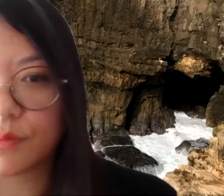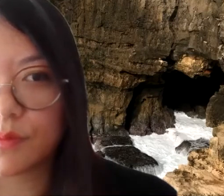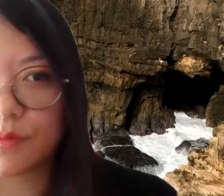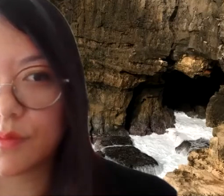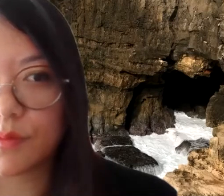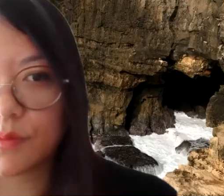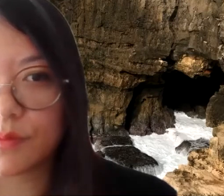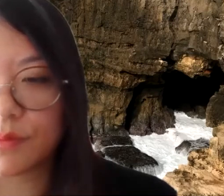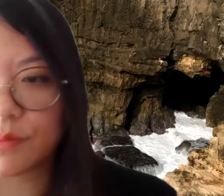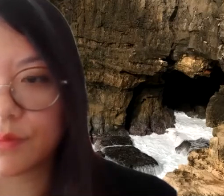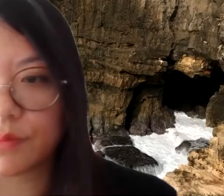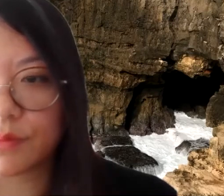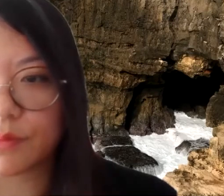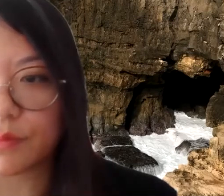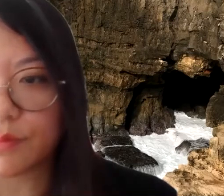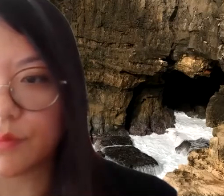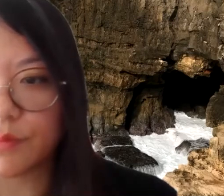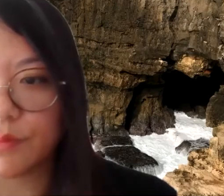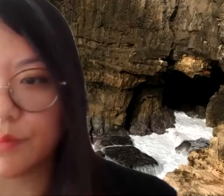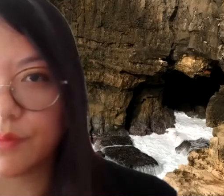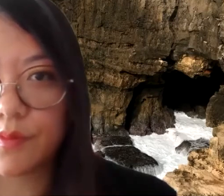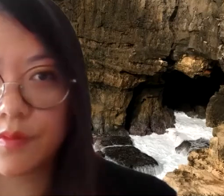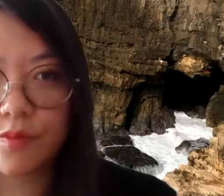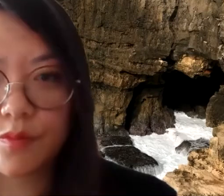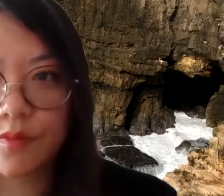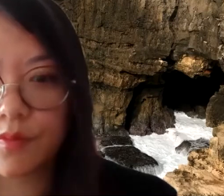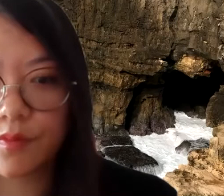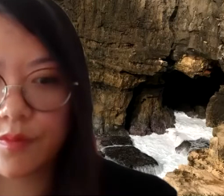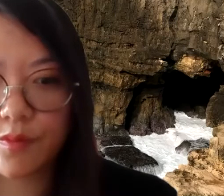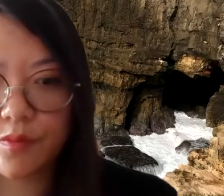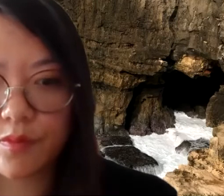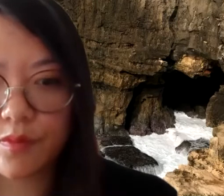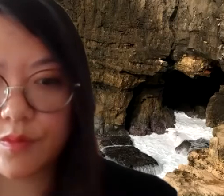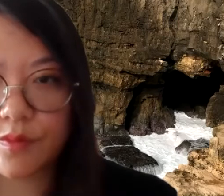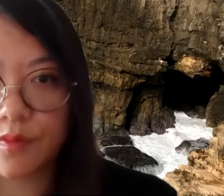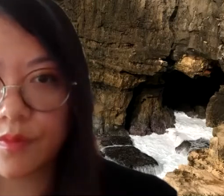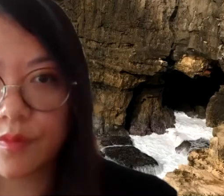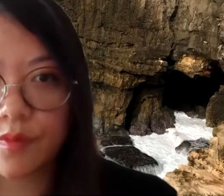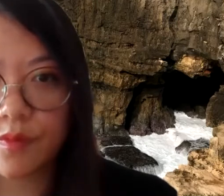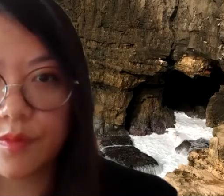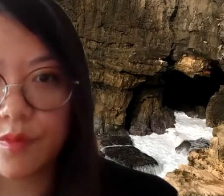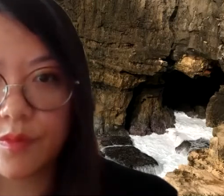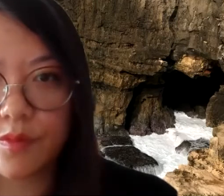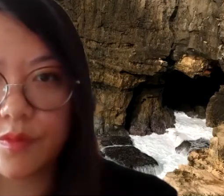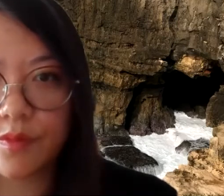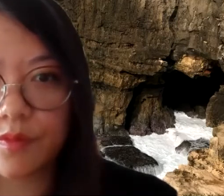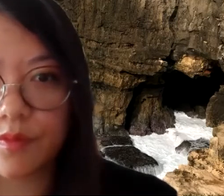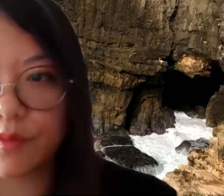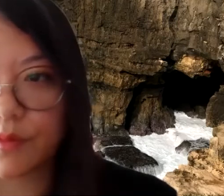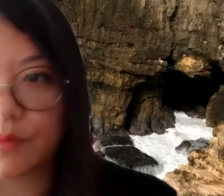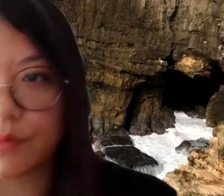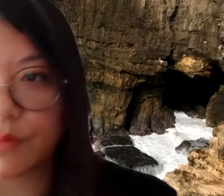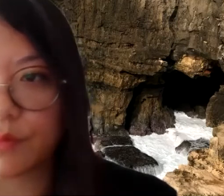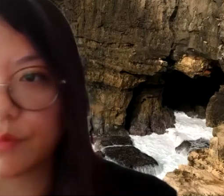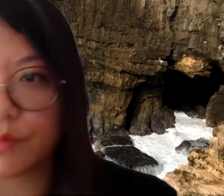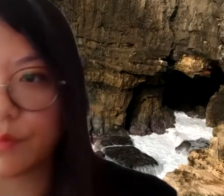I wish I had a simple answer to say, like, this is exactly what you need to look for. But what I can say more generally is, and